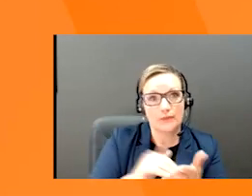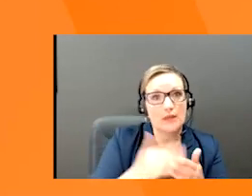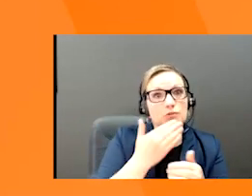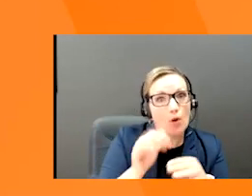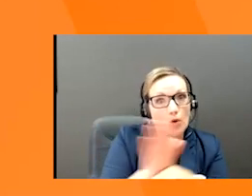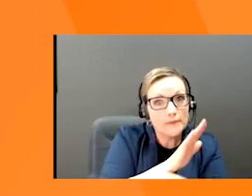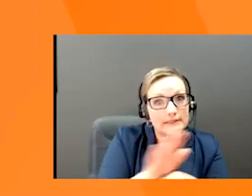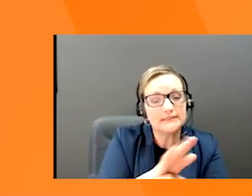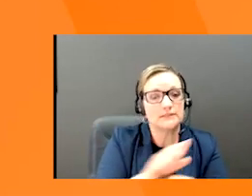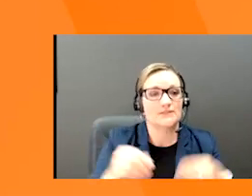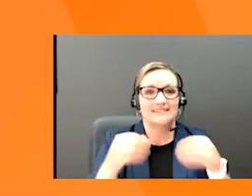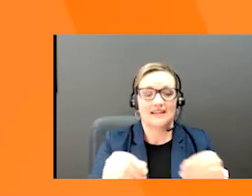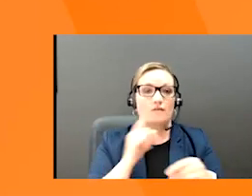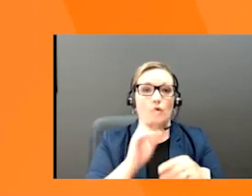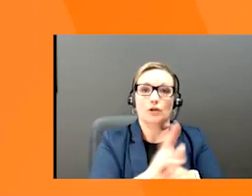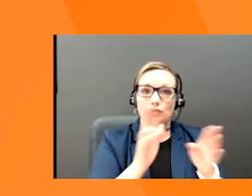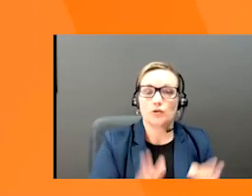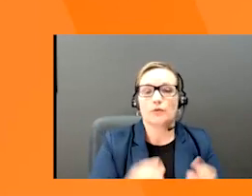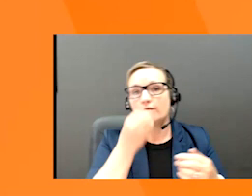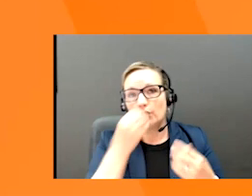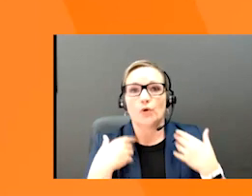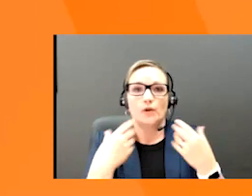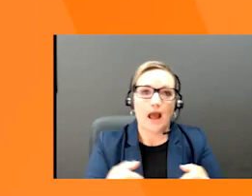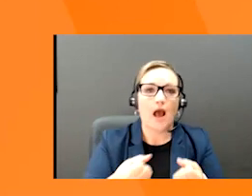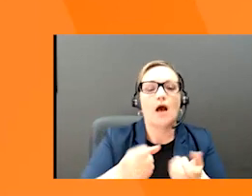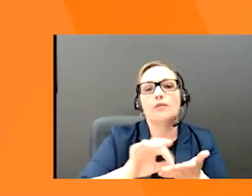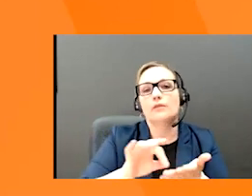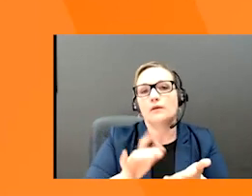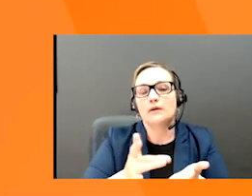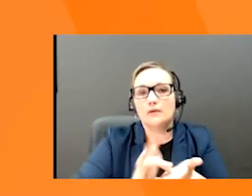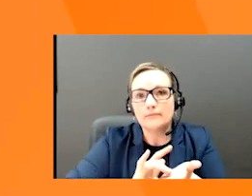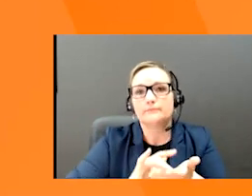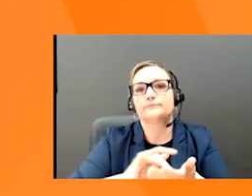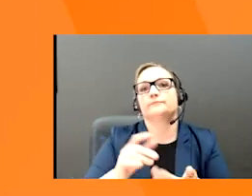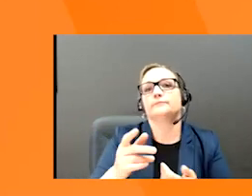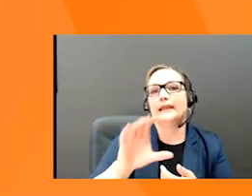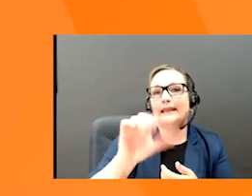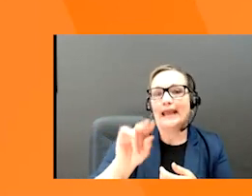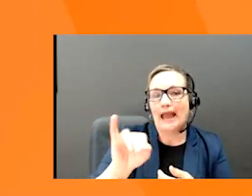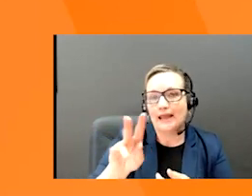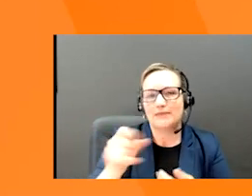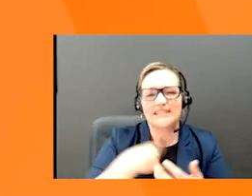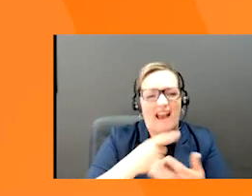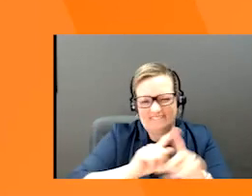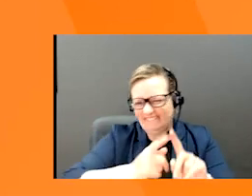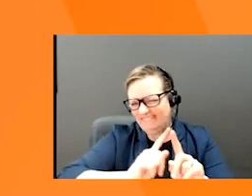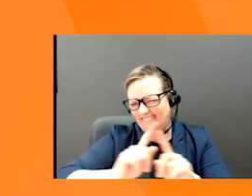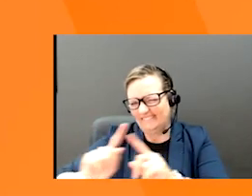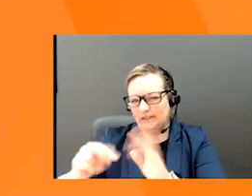deals with consumer products, food, healthcare, cannabis, or another sector, there are regulations that you need to know.